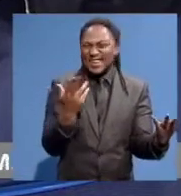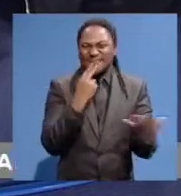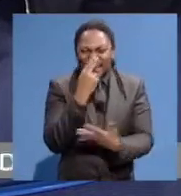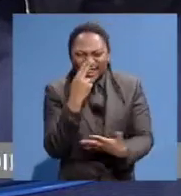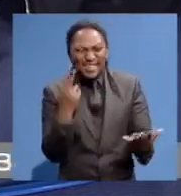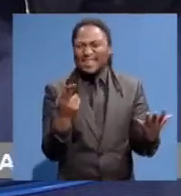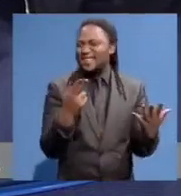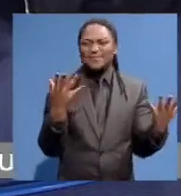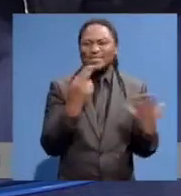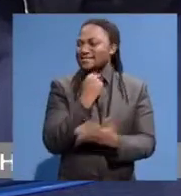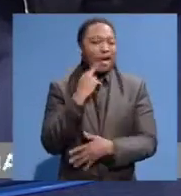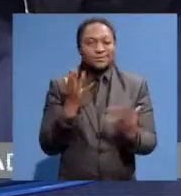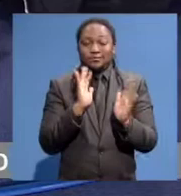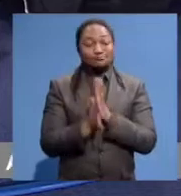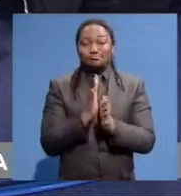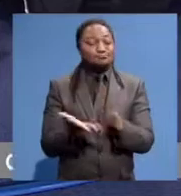Finish and clap. Sure.